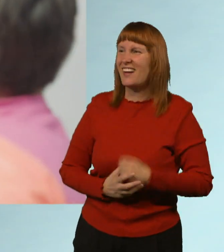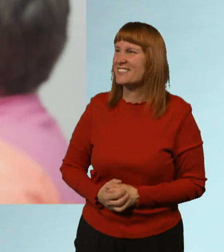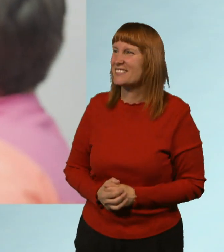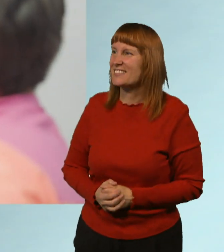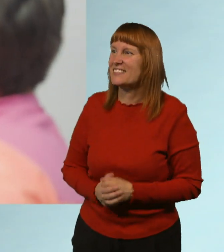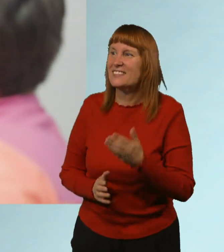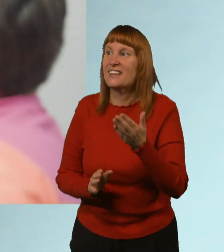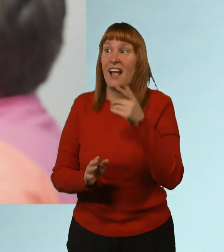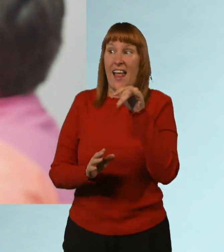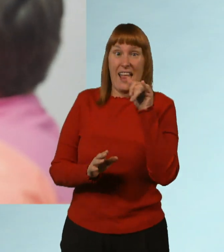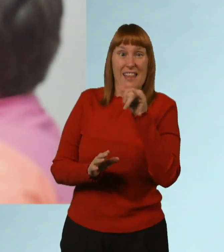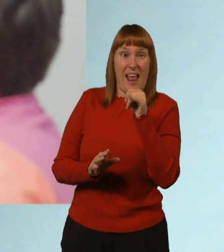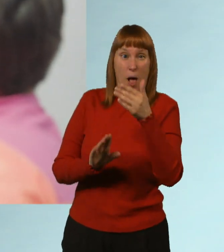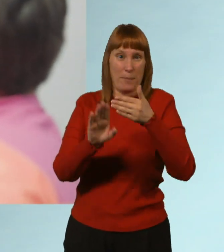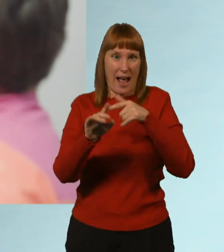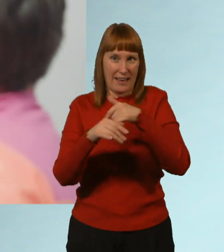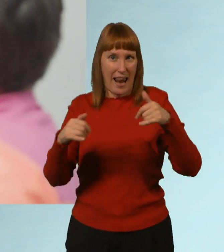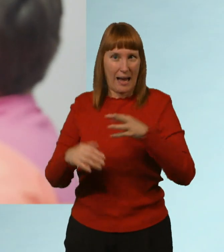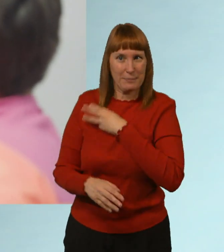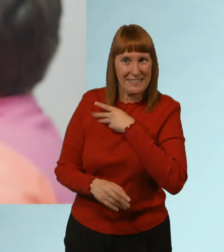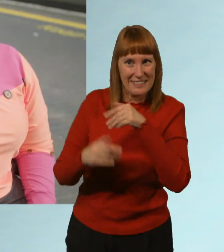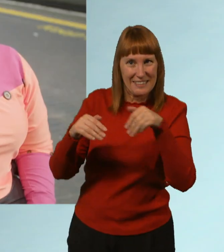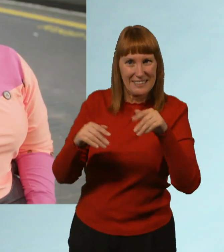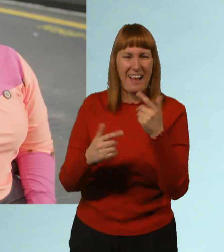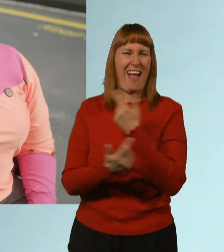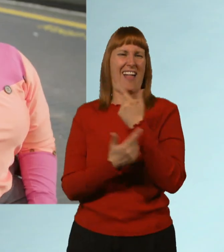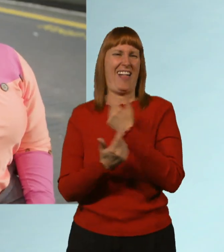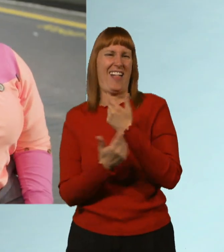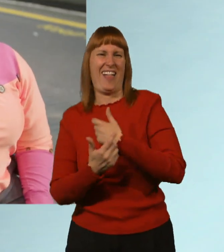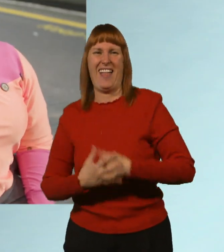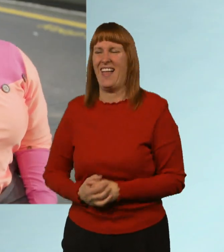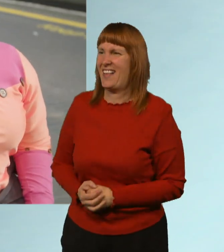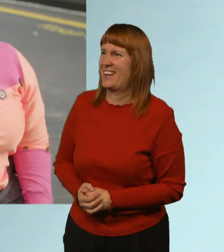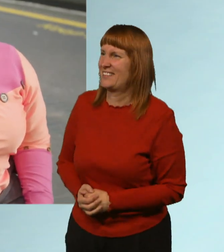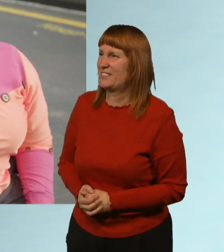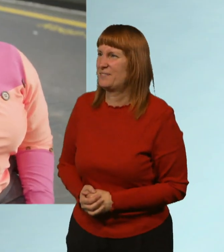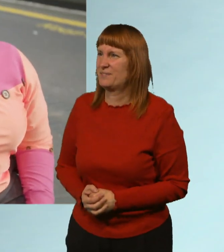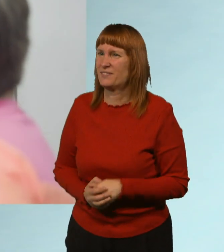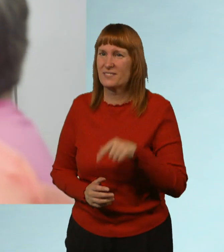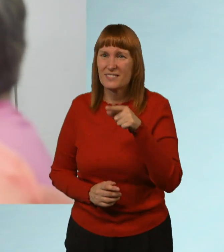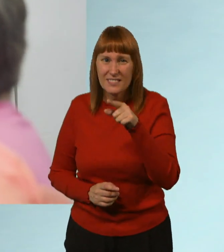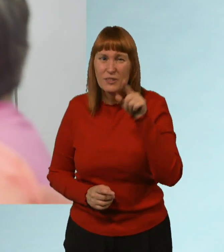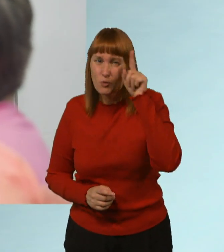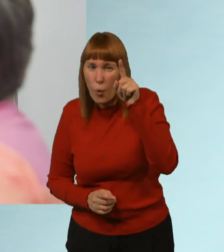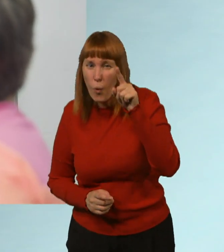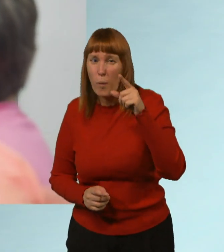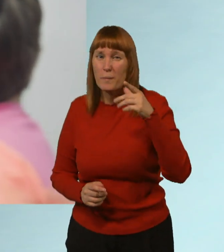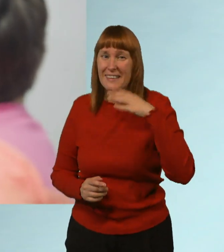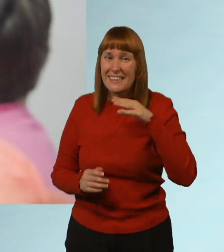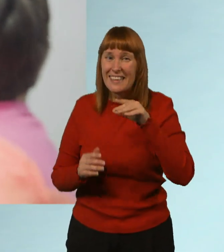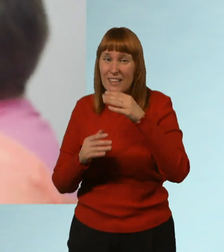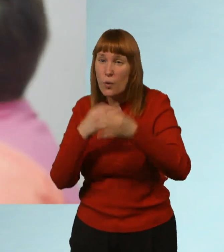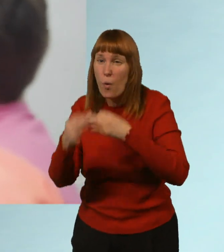Stand behind the yellow line, please! Ha-ha-ha! Zoom! This train needs to go! Zoom! Okay!